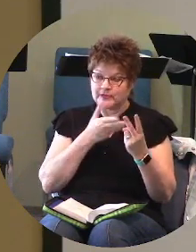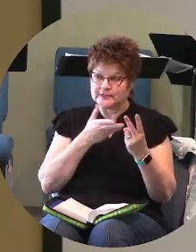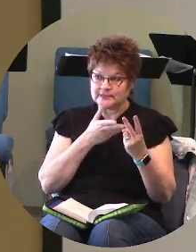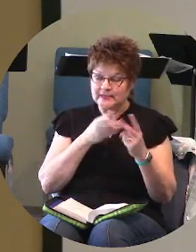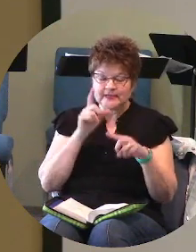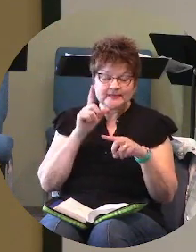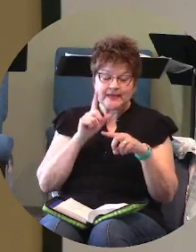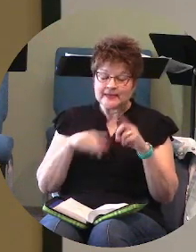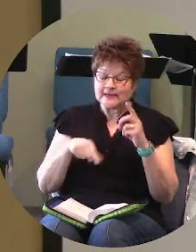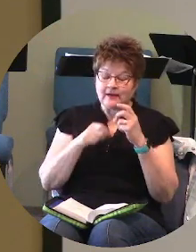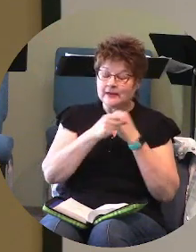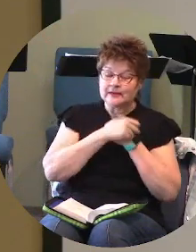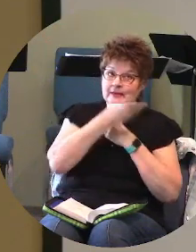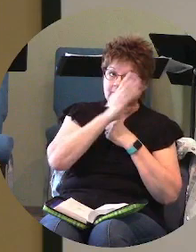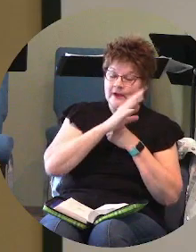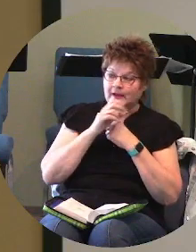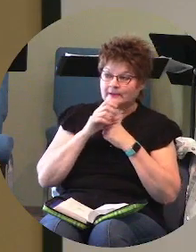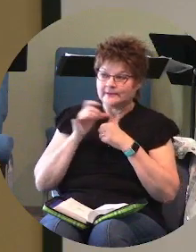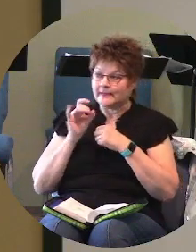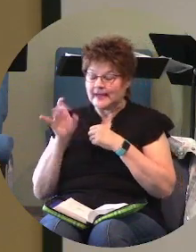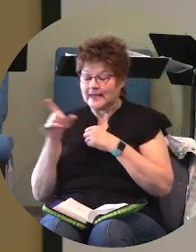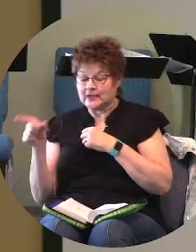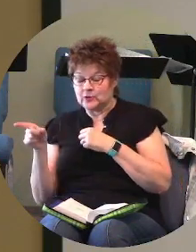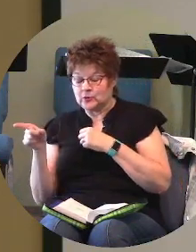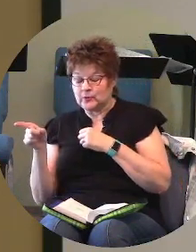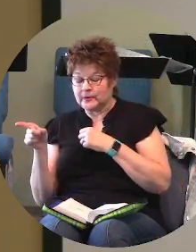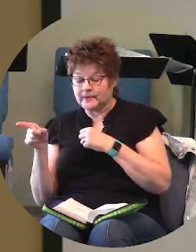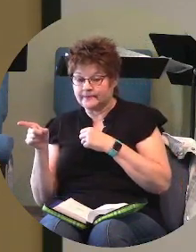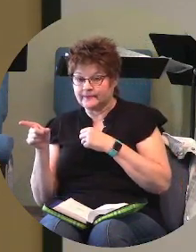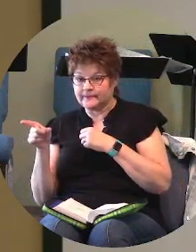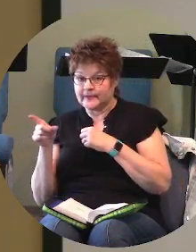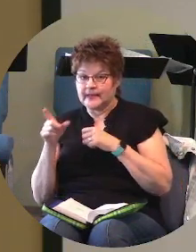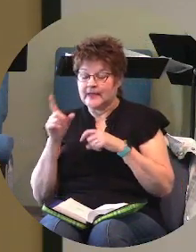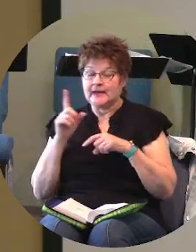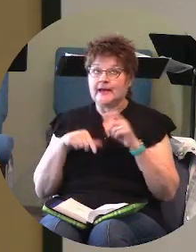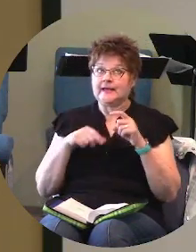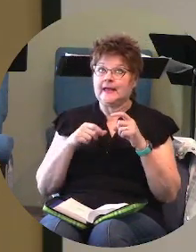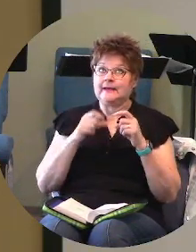love god and hate you and i can't hate god and love you